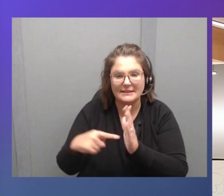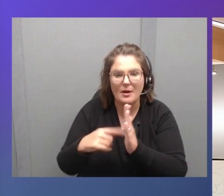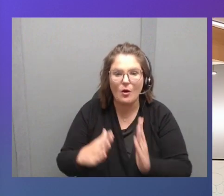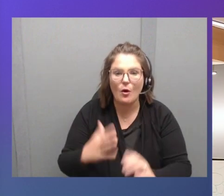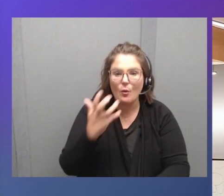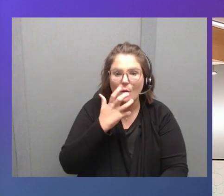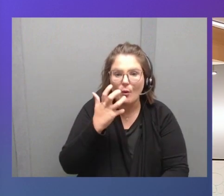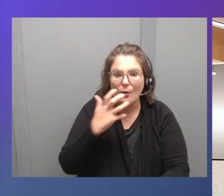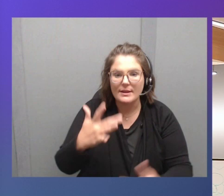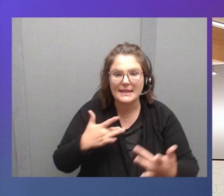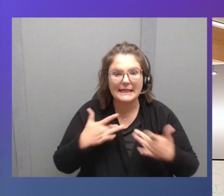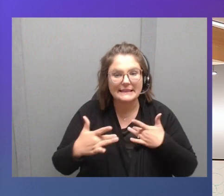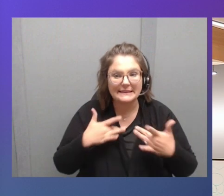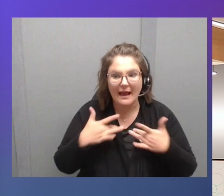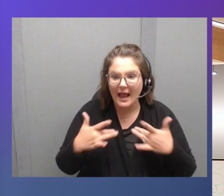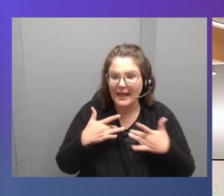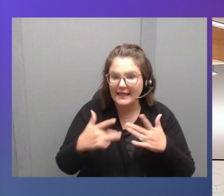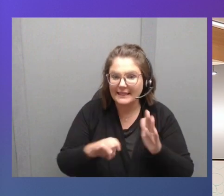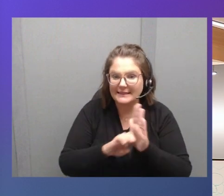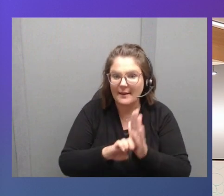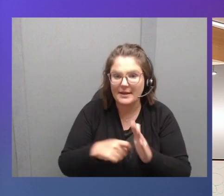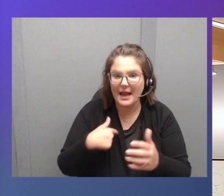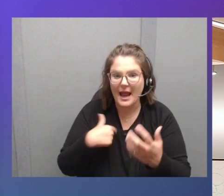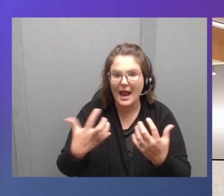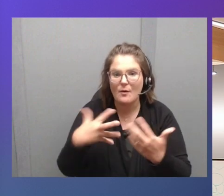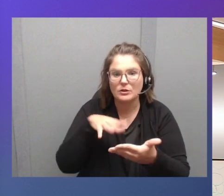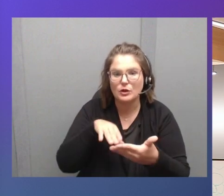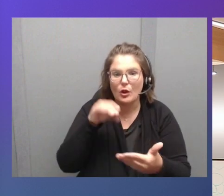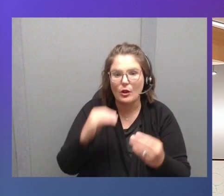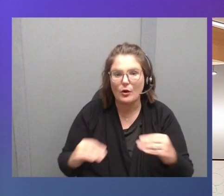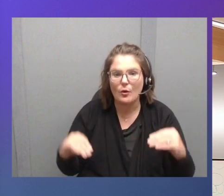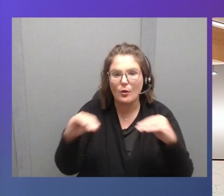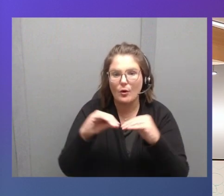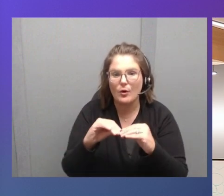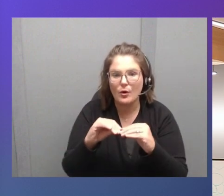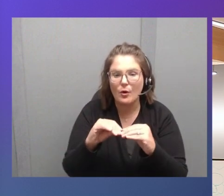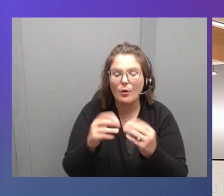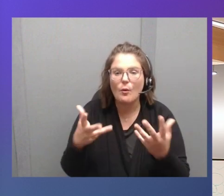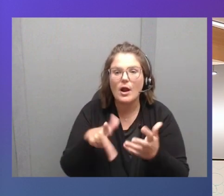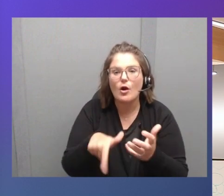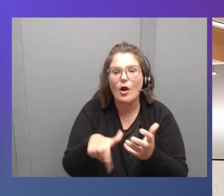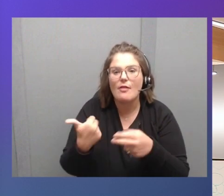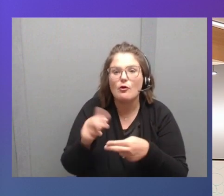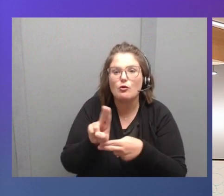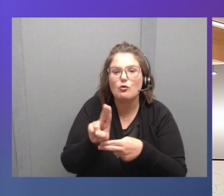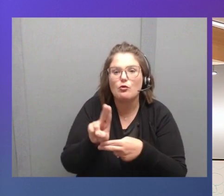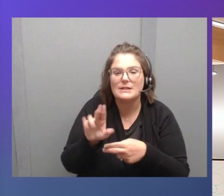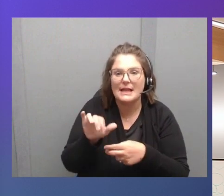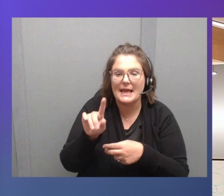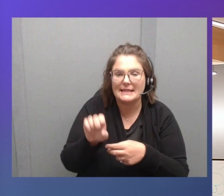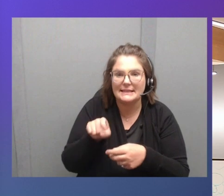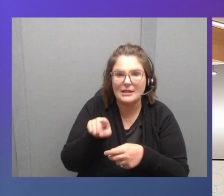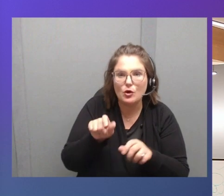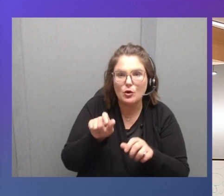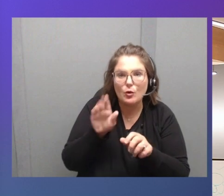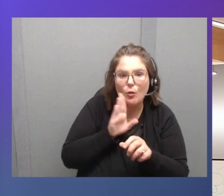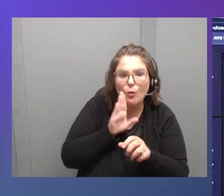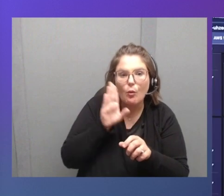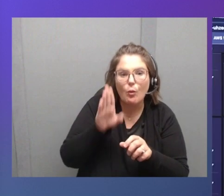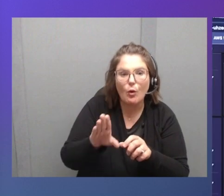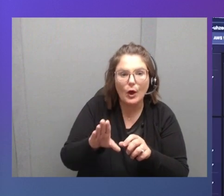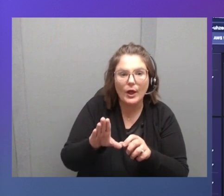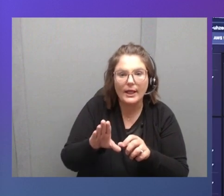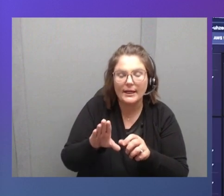example. I would like to learn more. What are other use cases in automotive where you would implement machine learning?